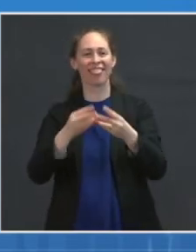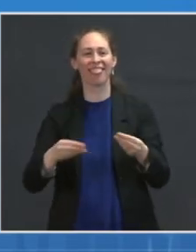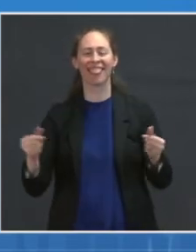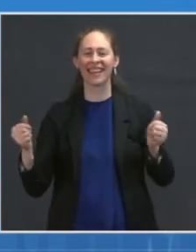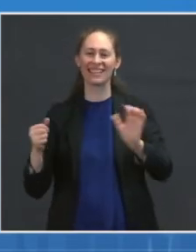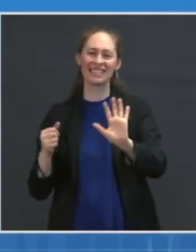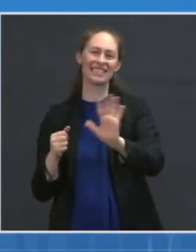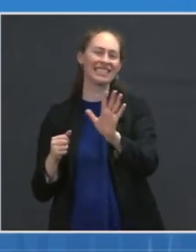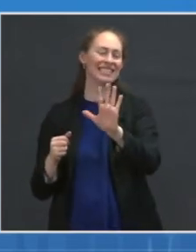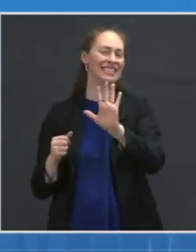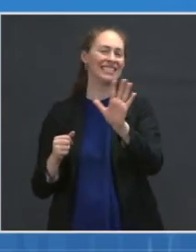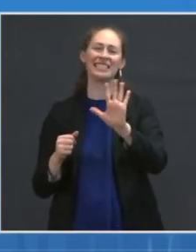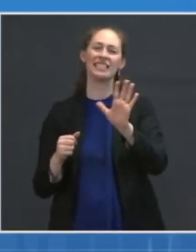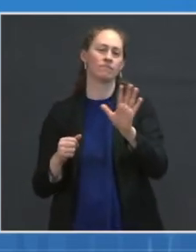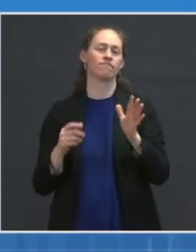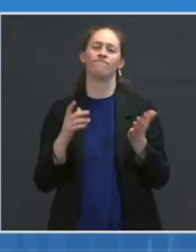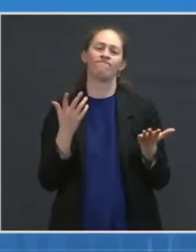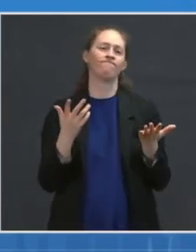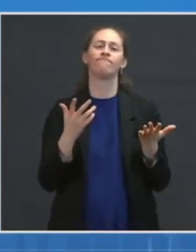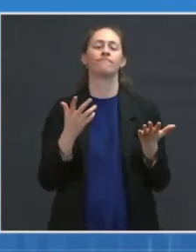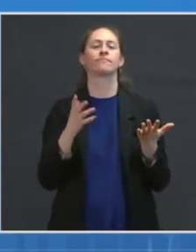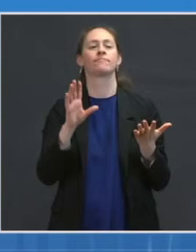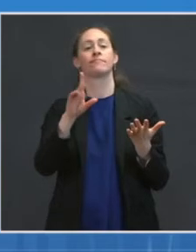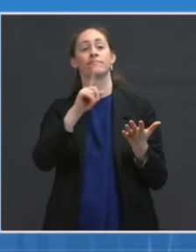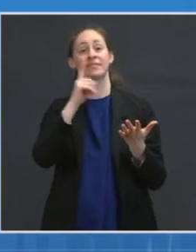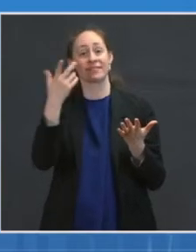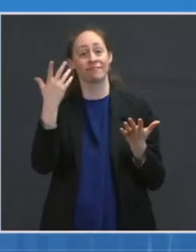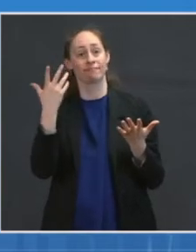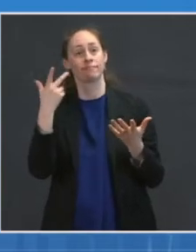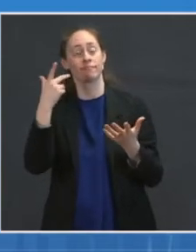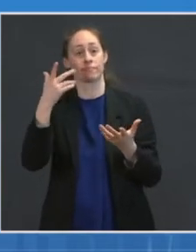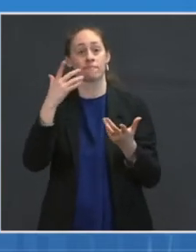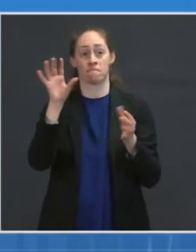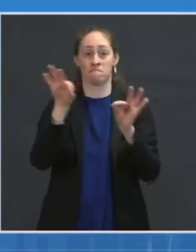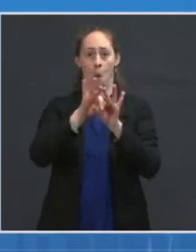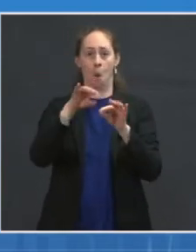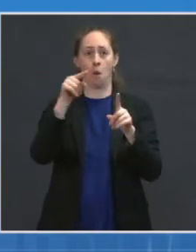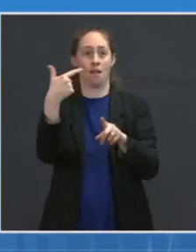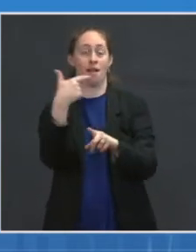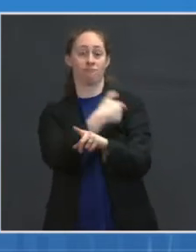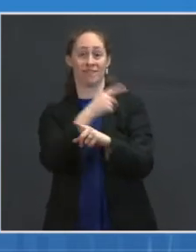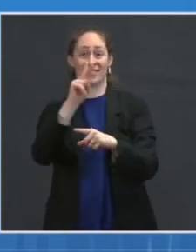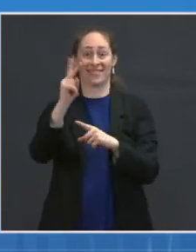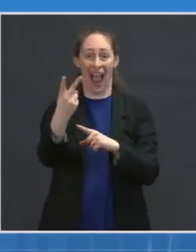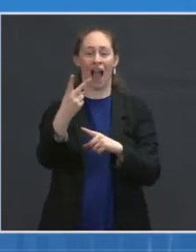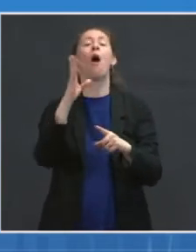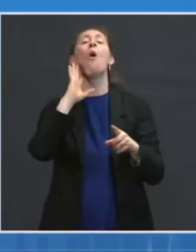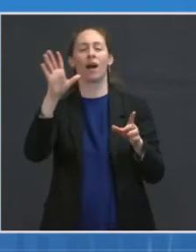durability that you would get with the boost. Secondly, if you look at the intensity